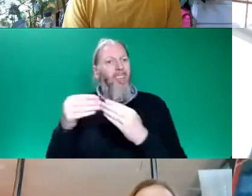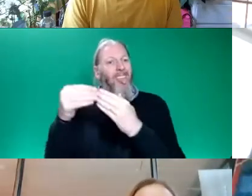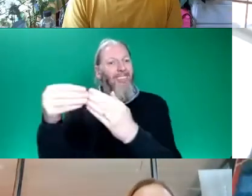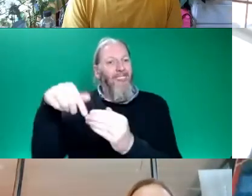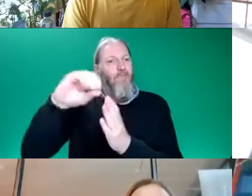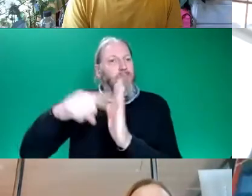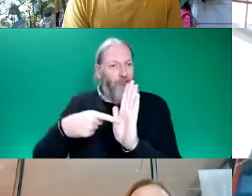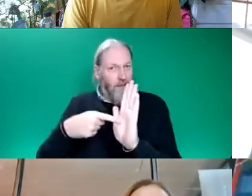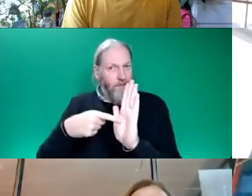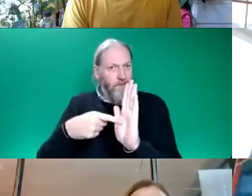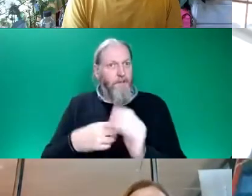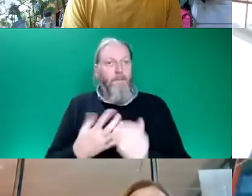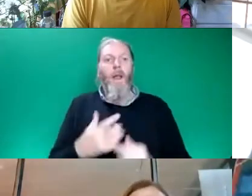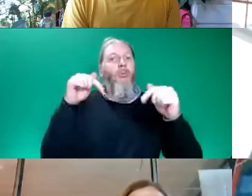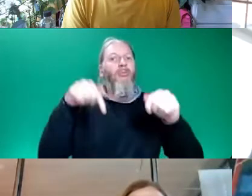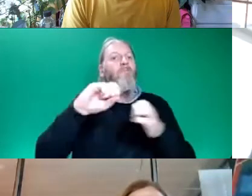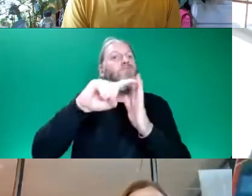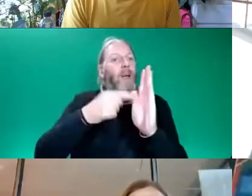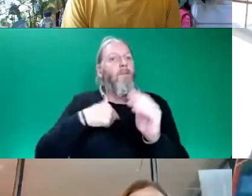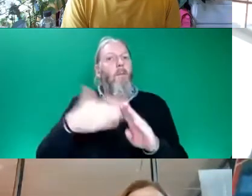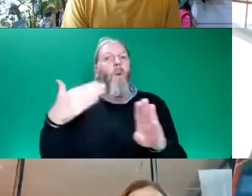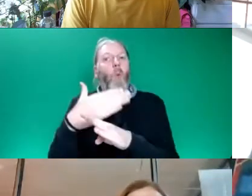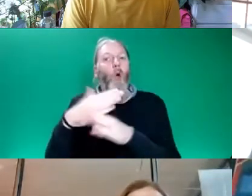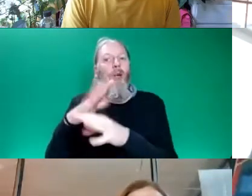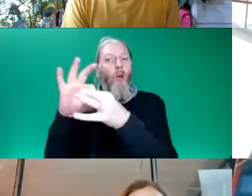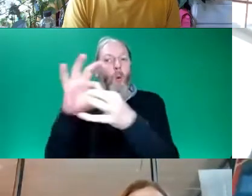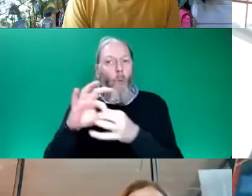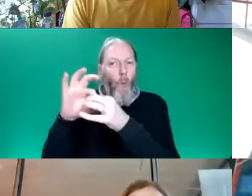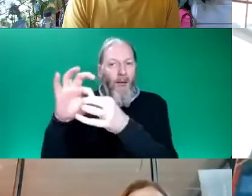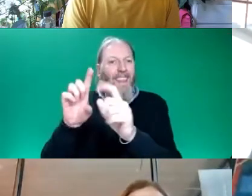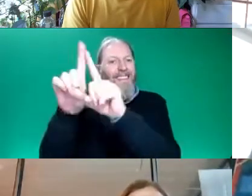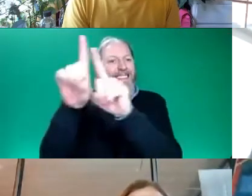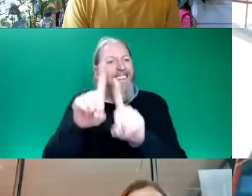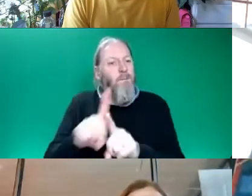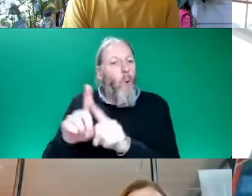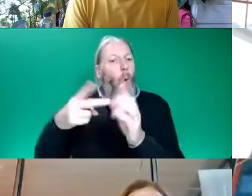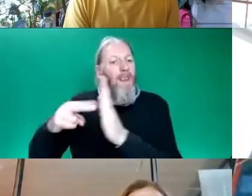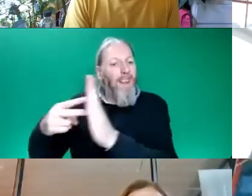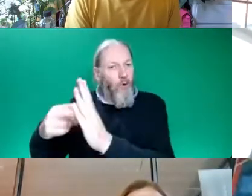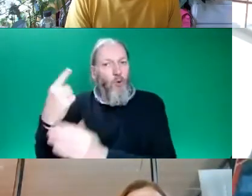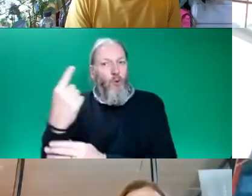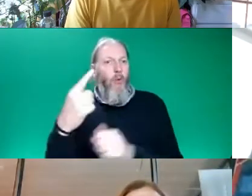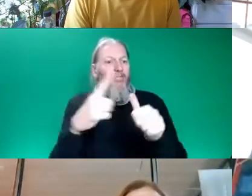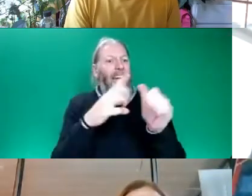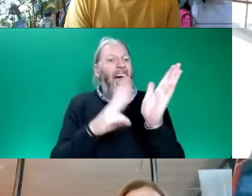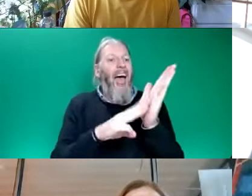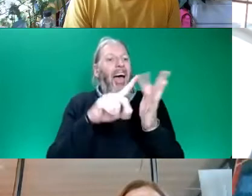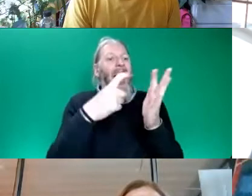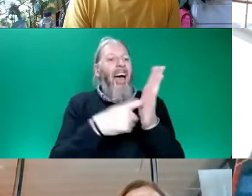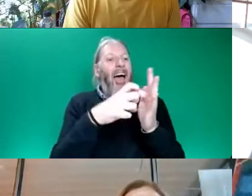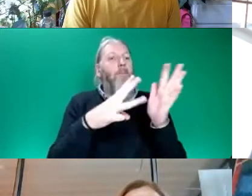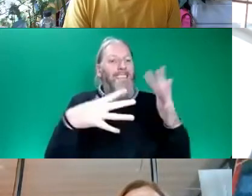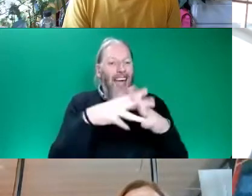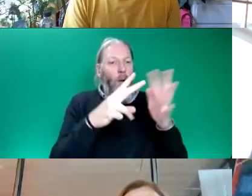with the other organisations in the partnership which are the Ammerdown Centre who deliver our multi-faith work,